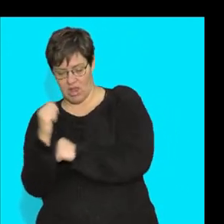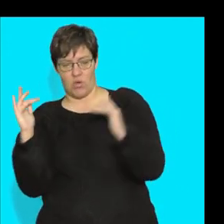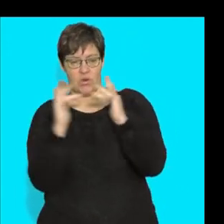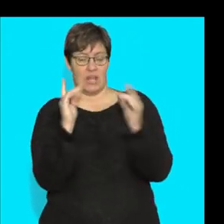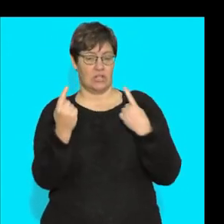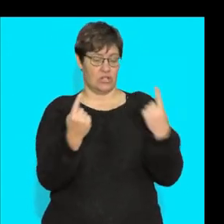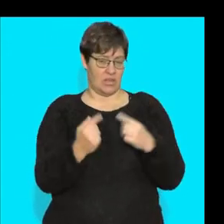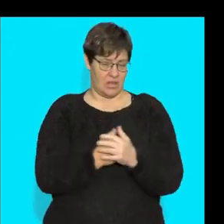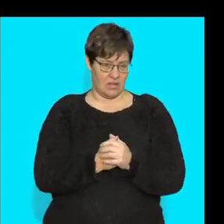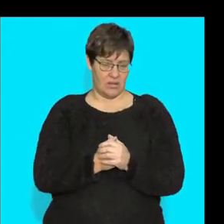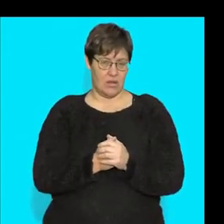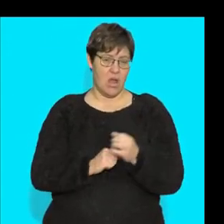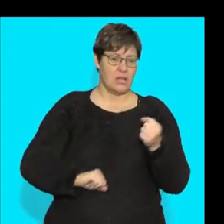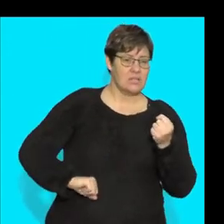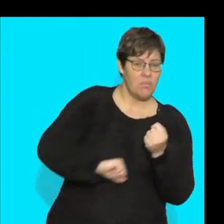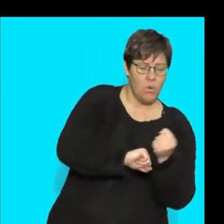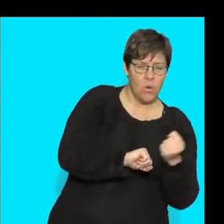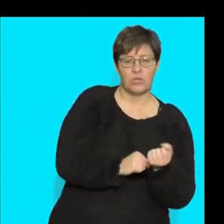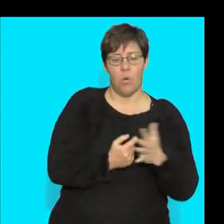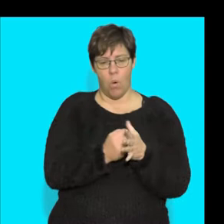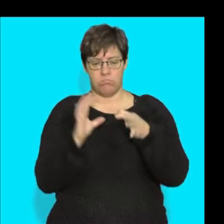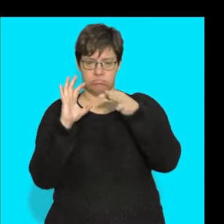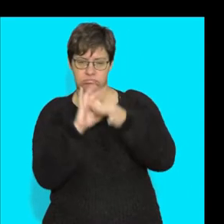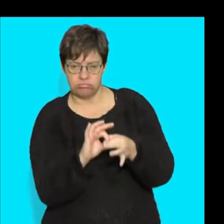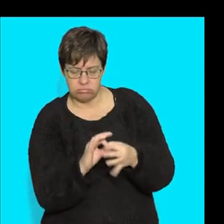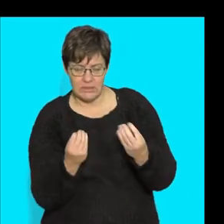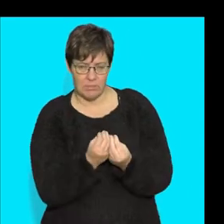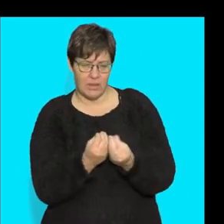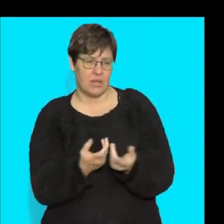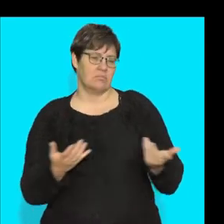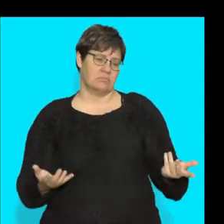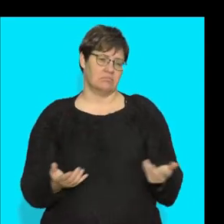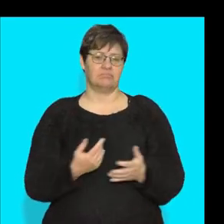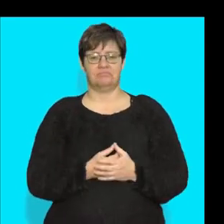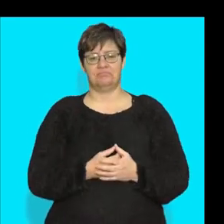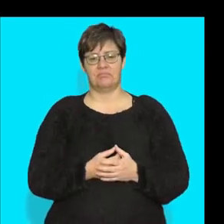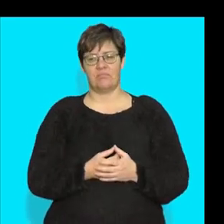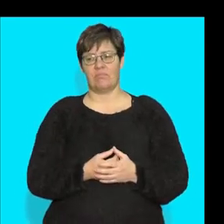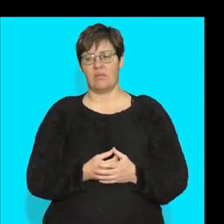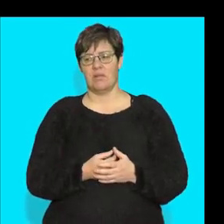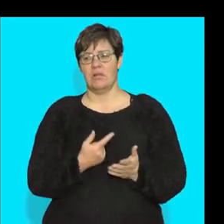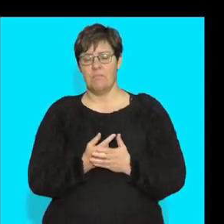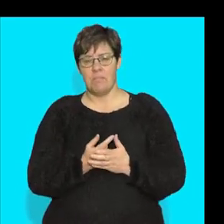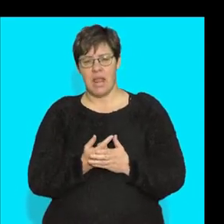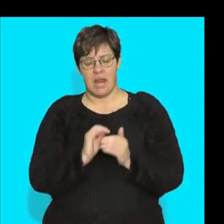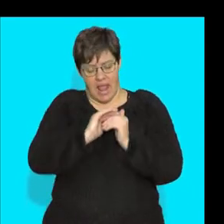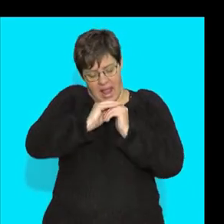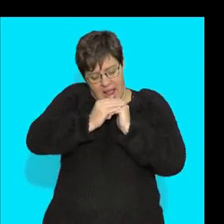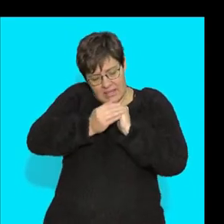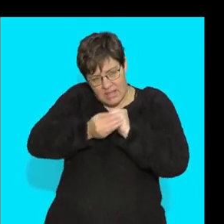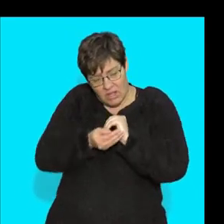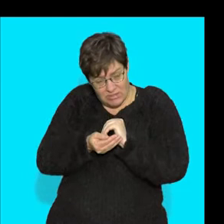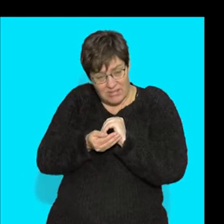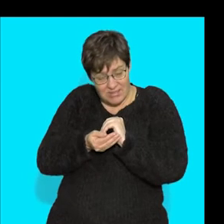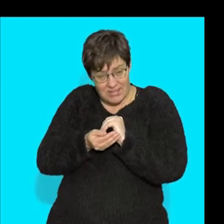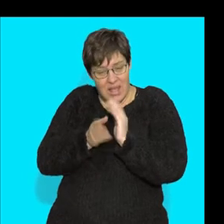bind or support something, all right? It might be as simple as an insulator, and it could